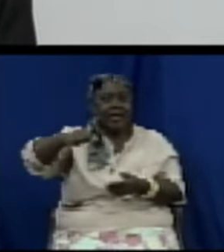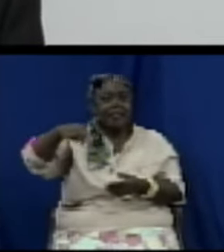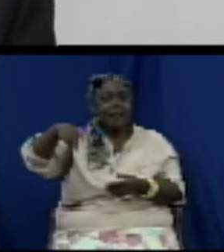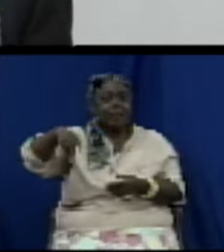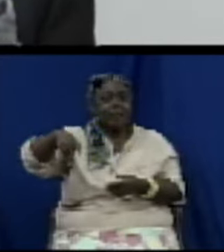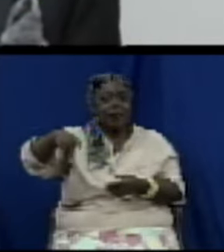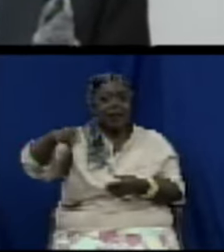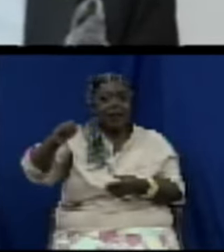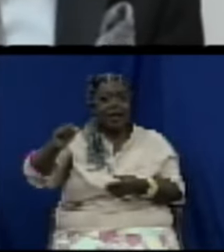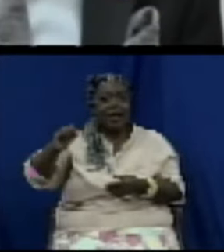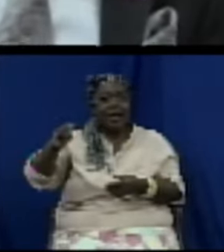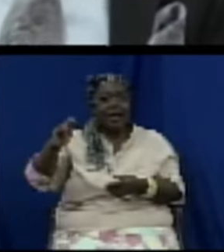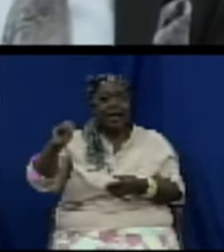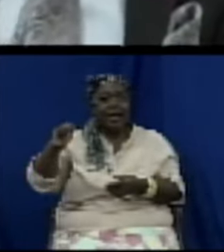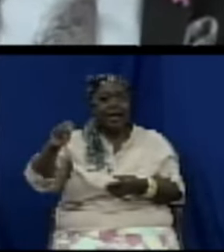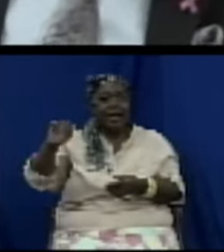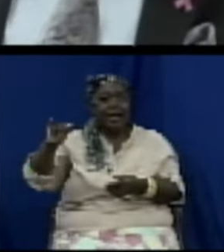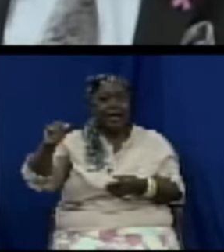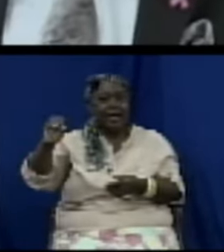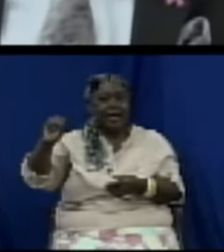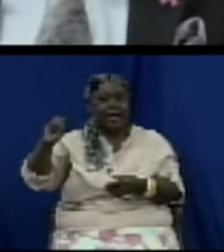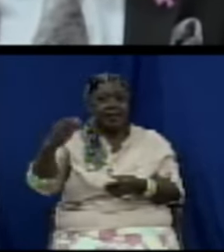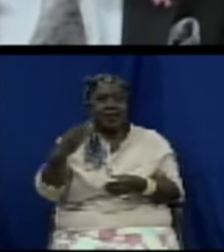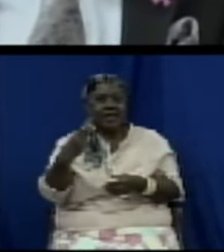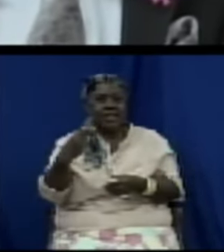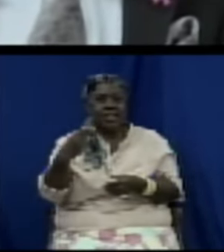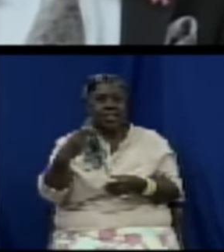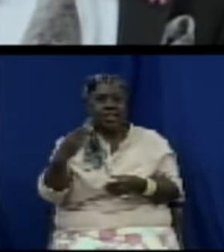school you started Spanish only in third form